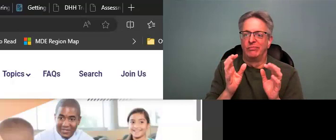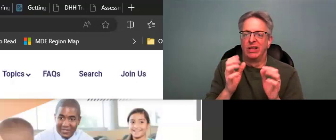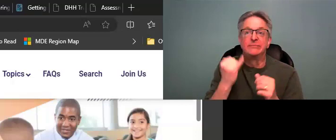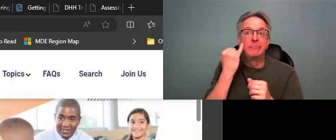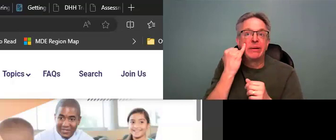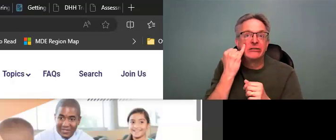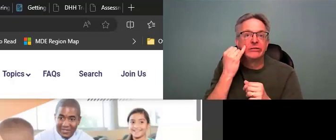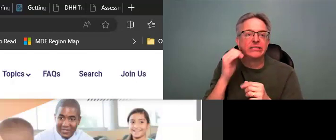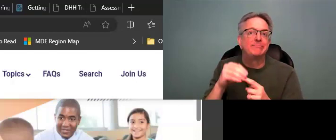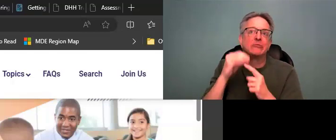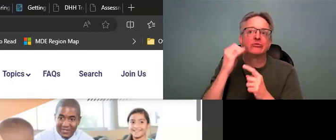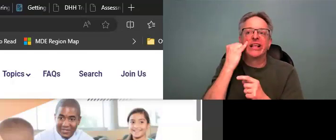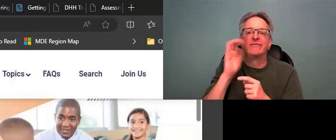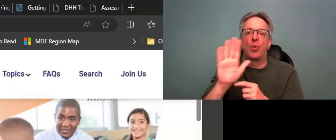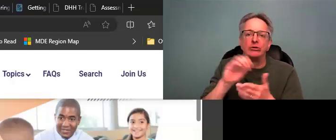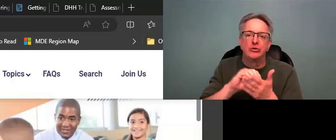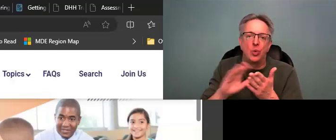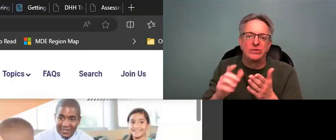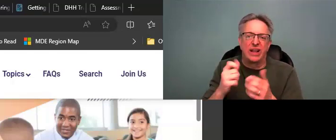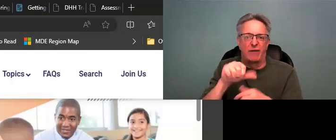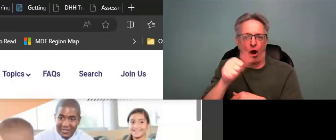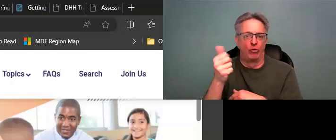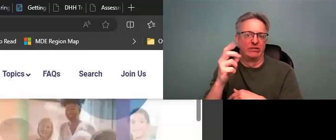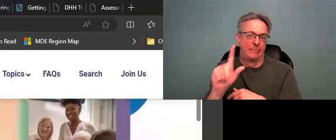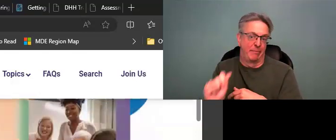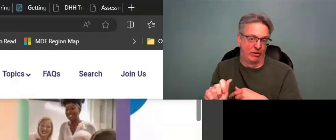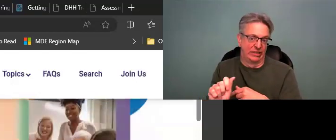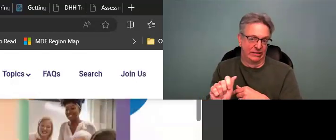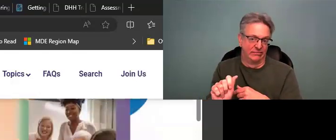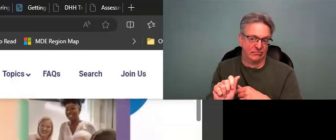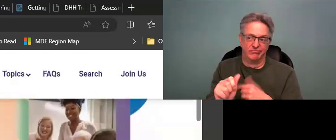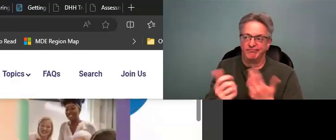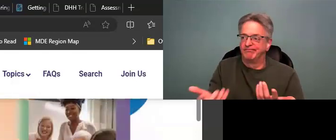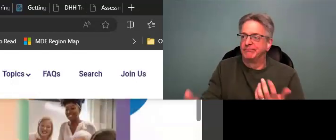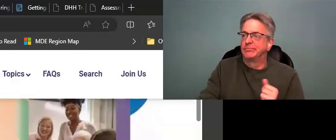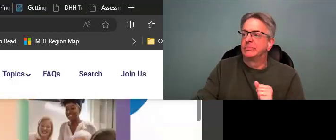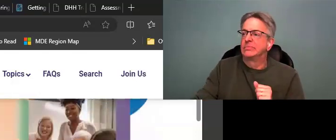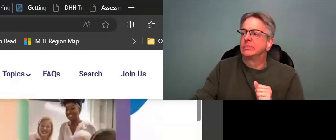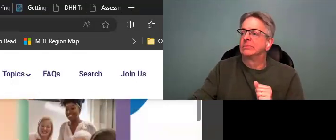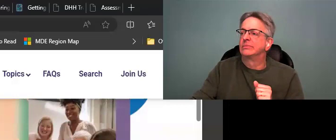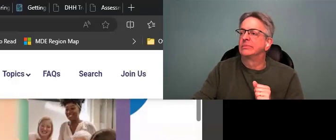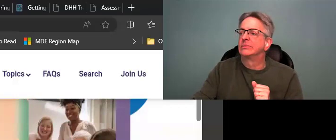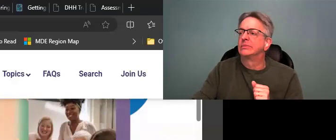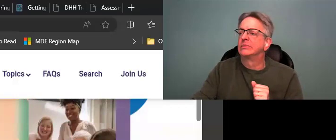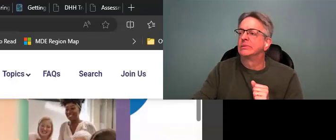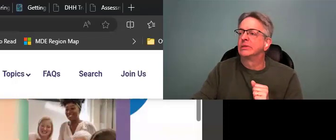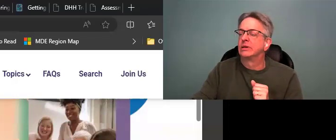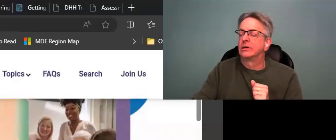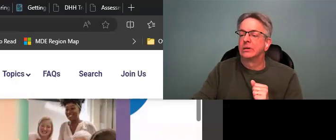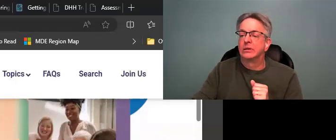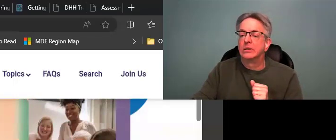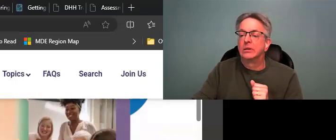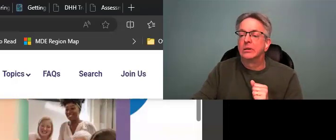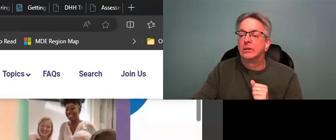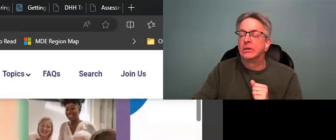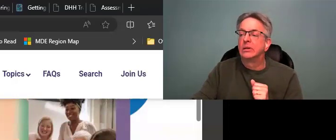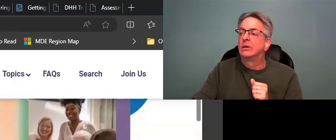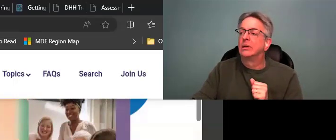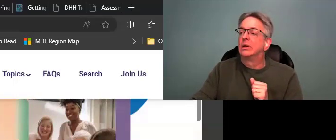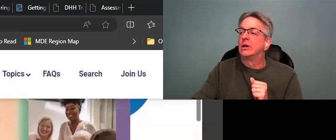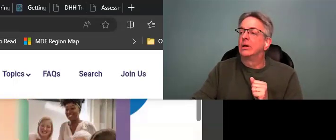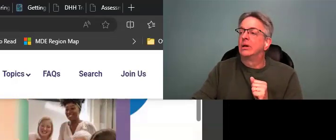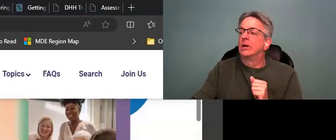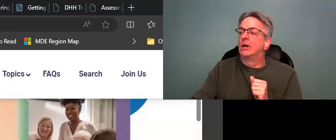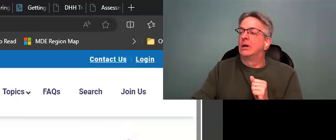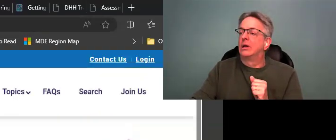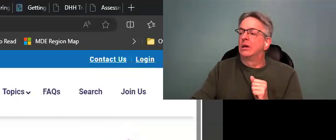worth thinking to look at, uh, to get some general ideas as far as your students, if they have other, uh, other disabilities, in addition to their